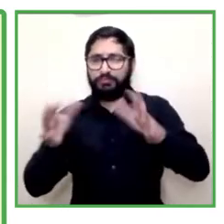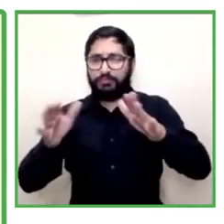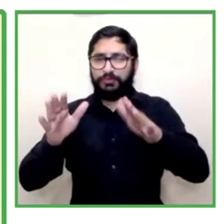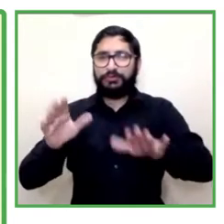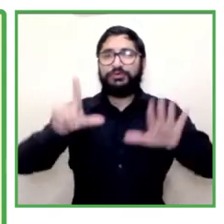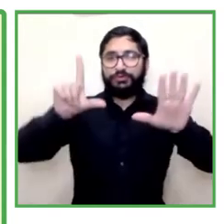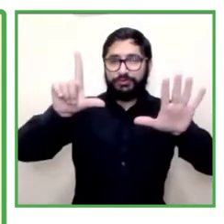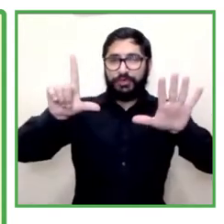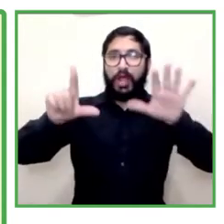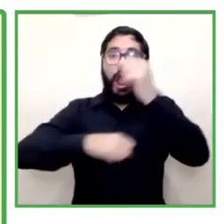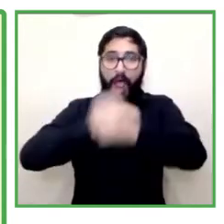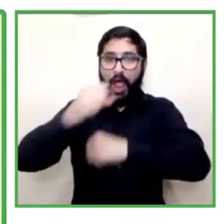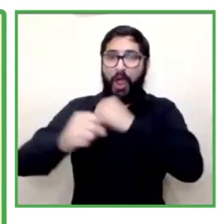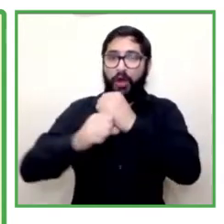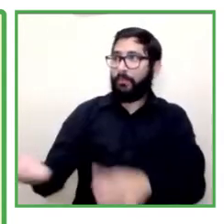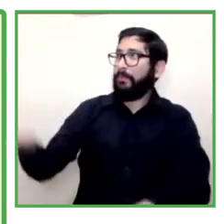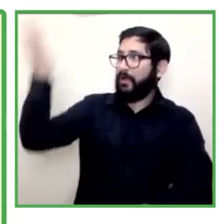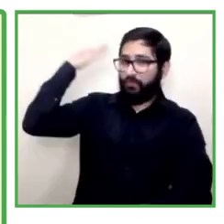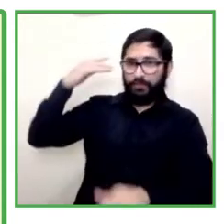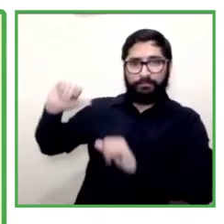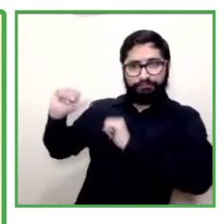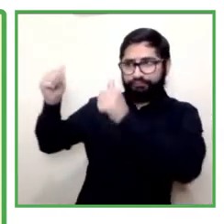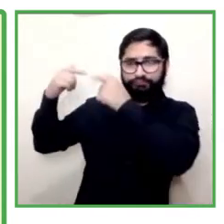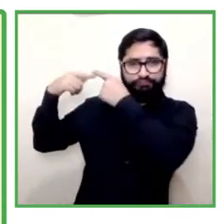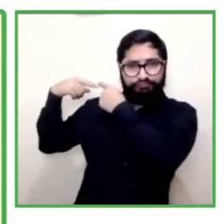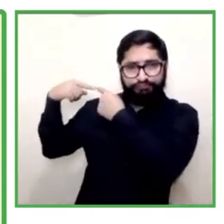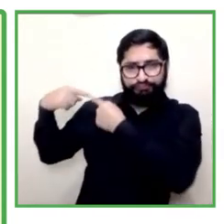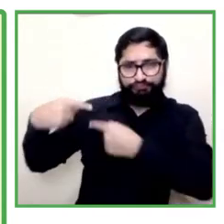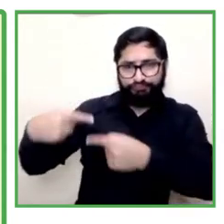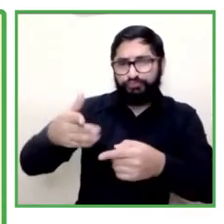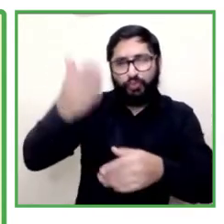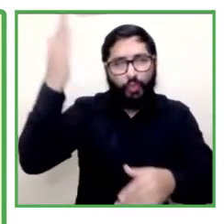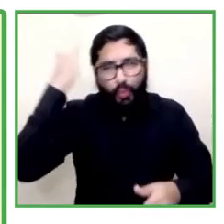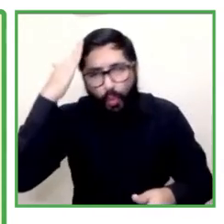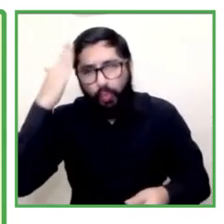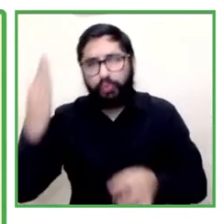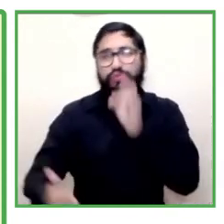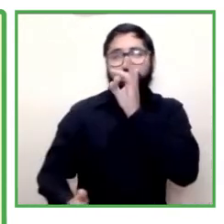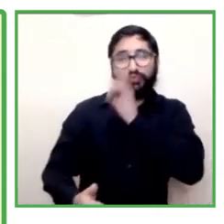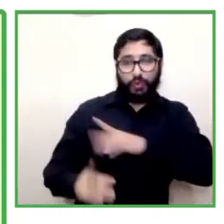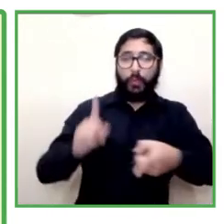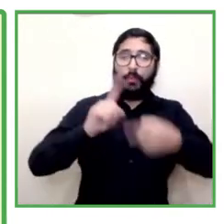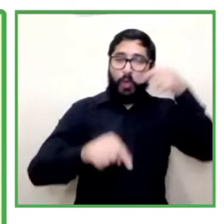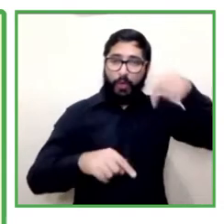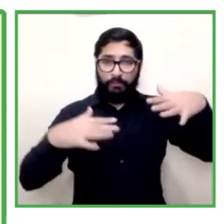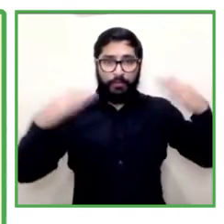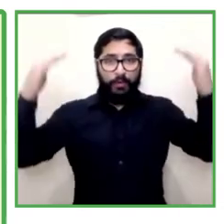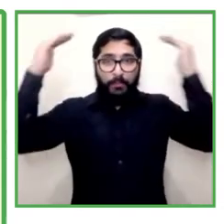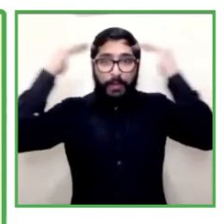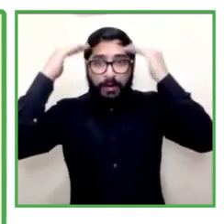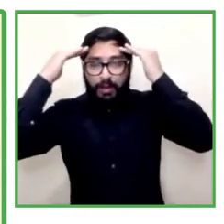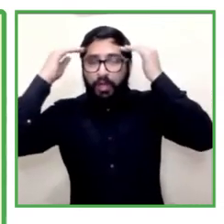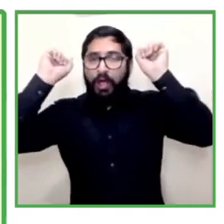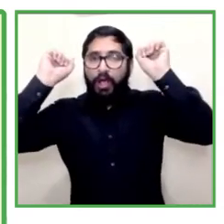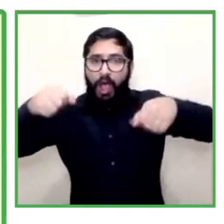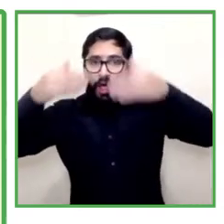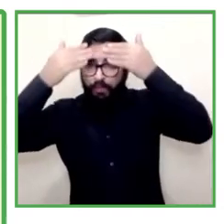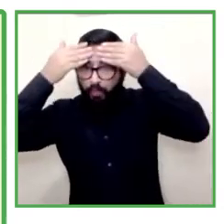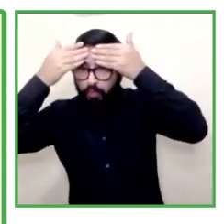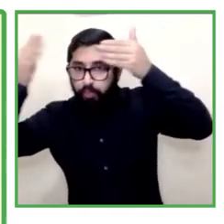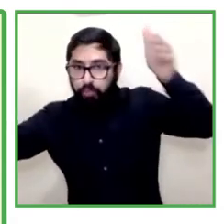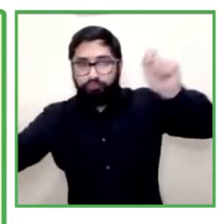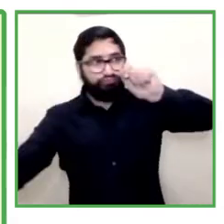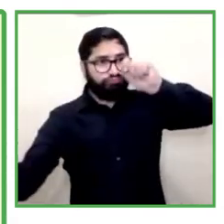in chile we had this very important social outburst social uprising on 2019